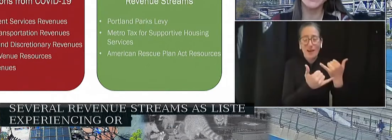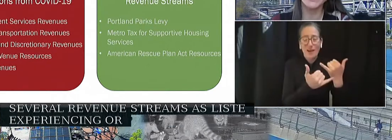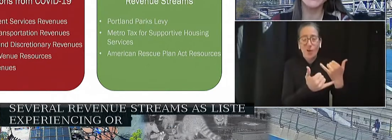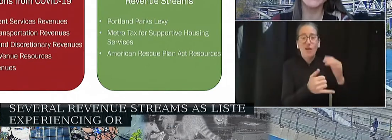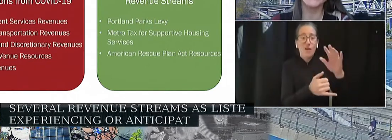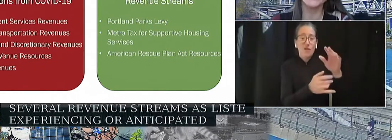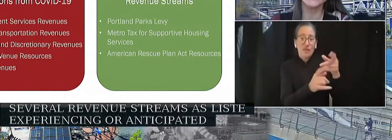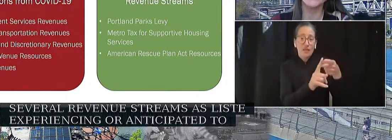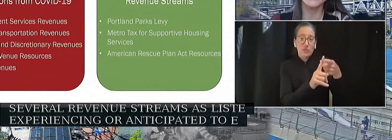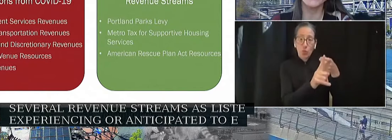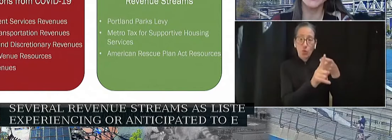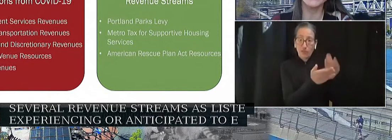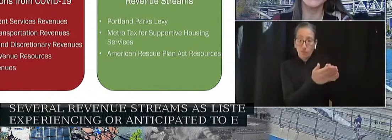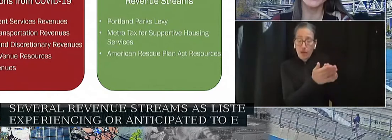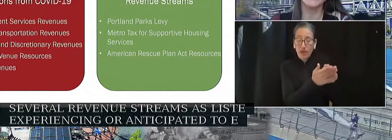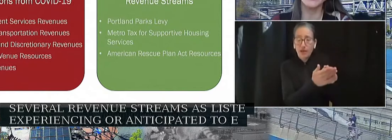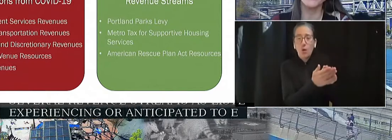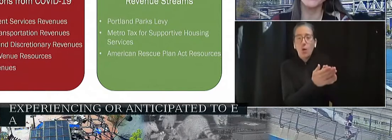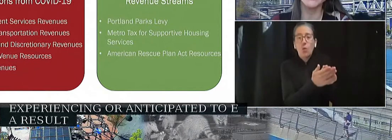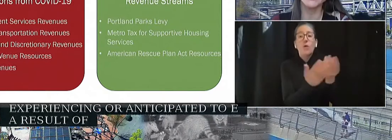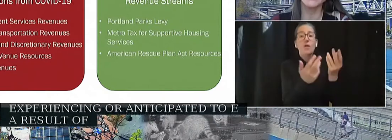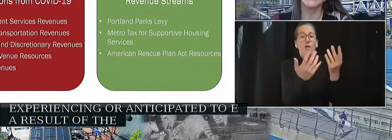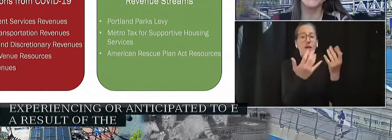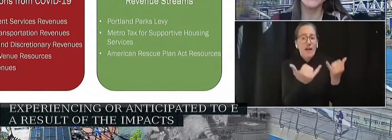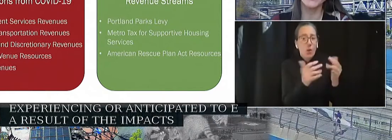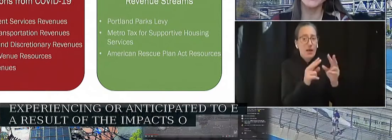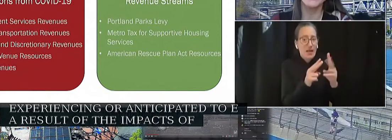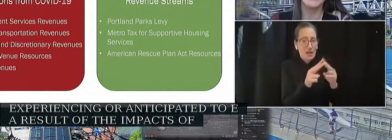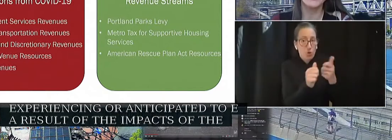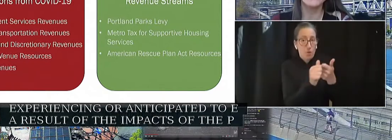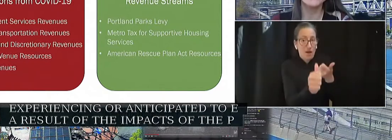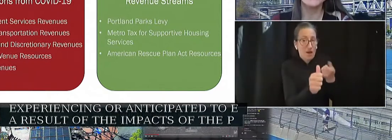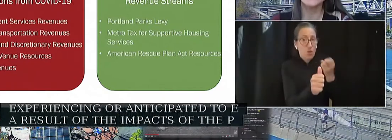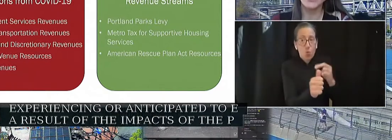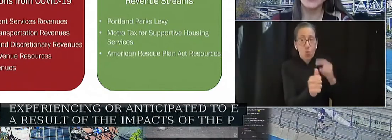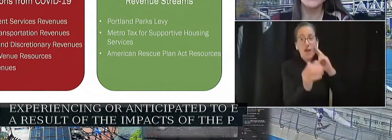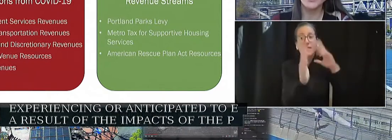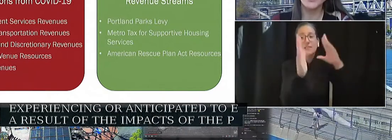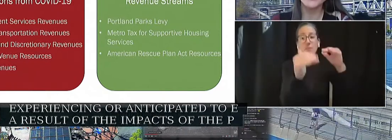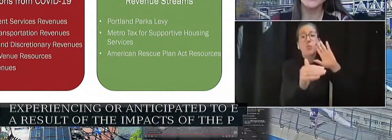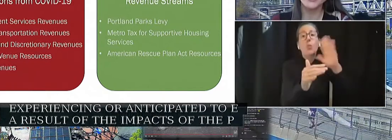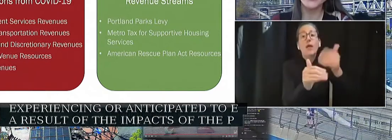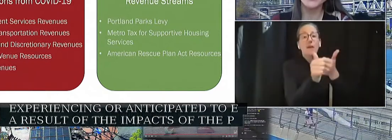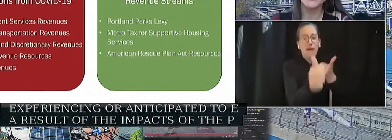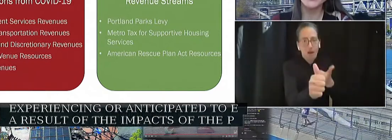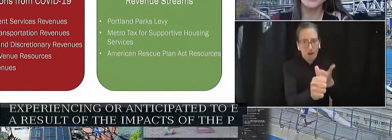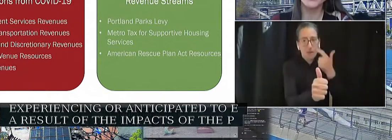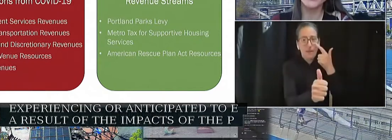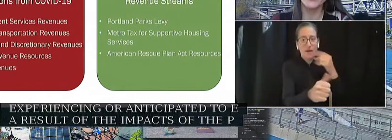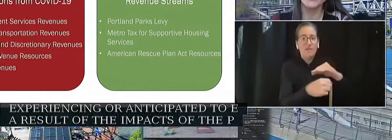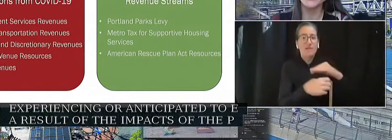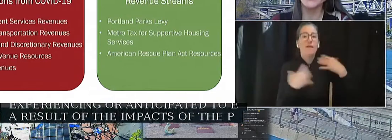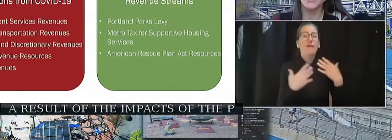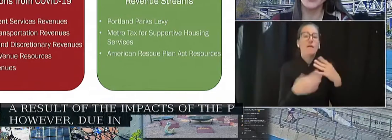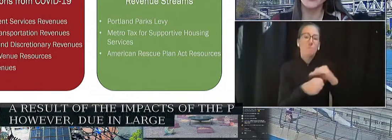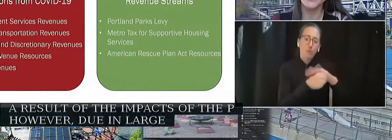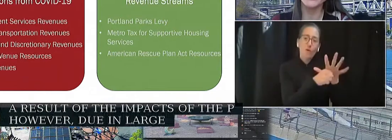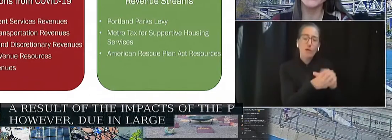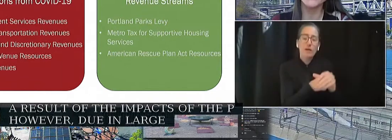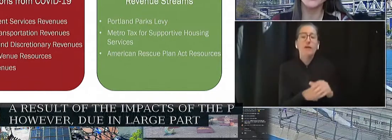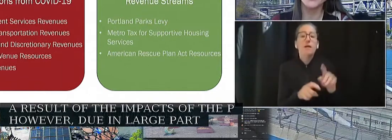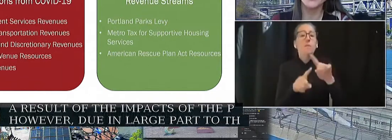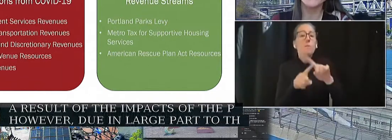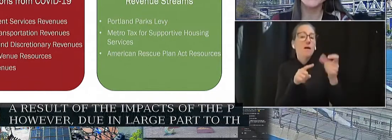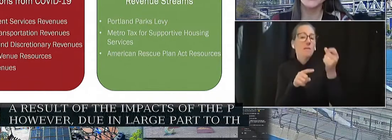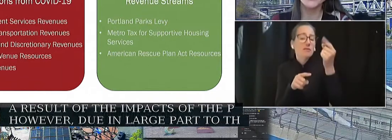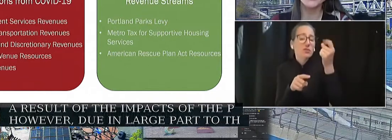significant declines as a result of the impacts of the public health crisis. However, due in large part to the generosity of Portland voters, it's not all